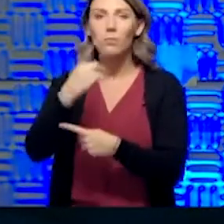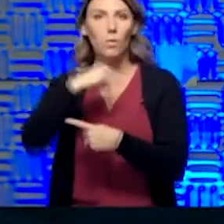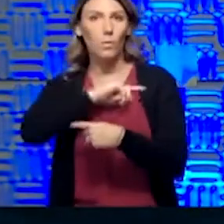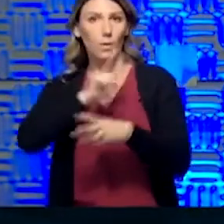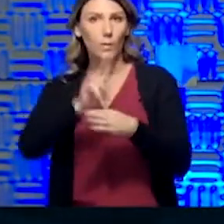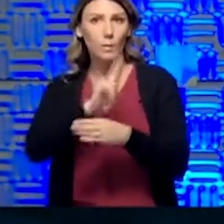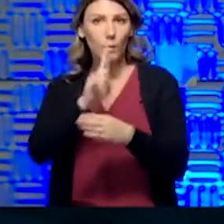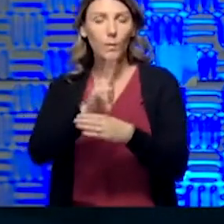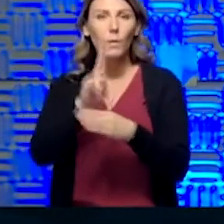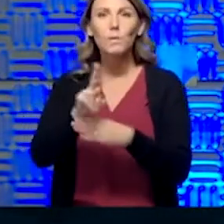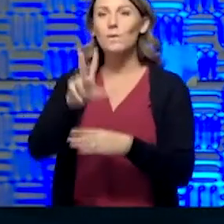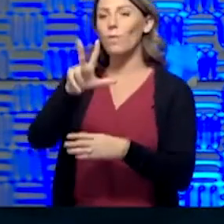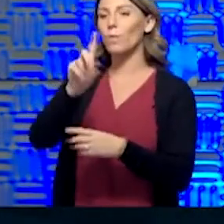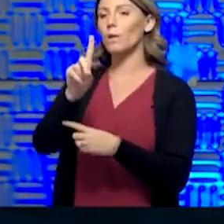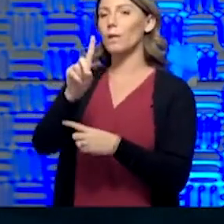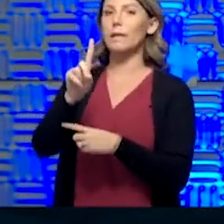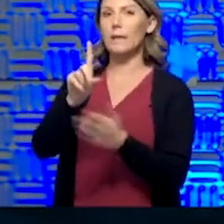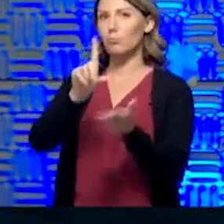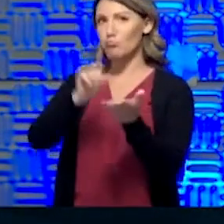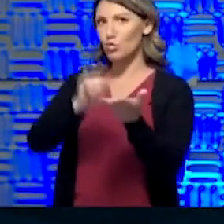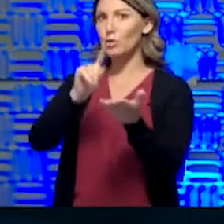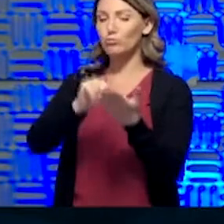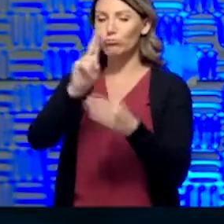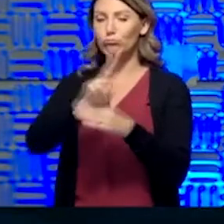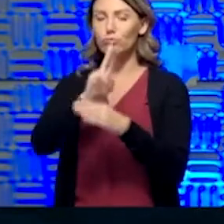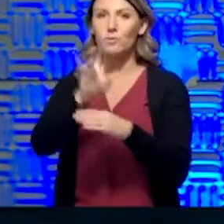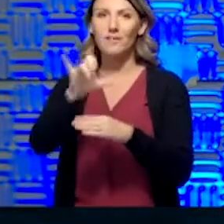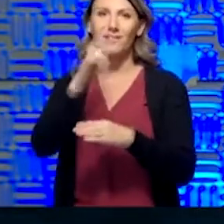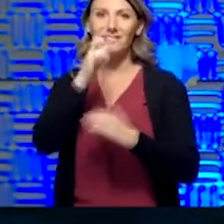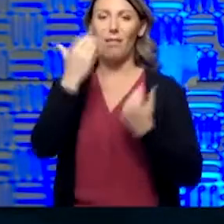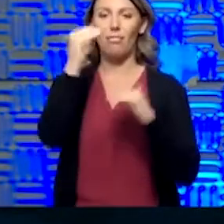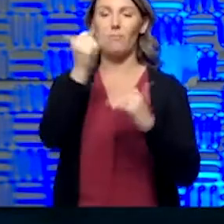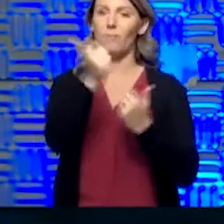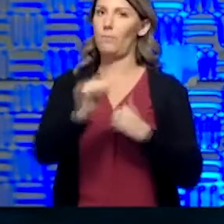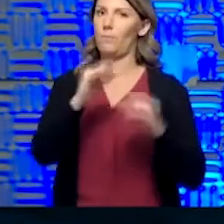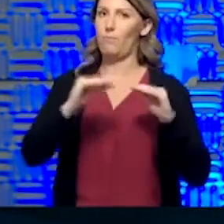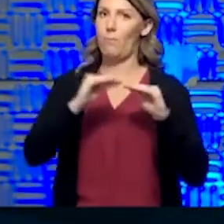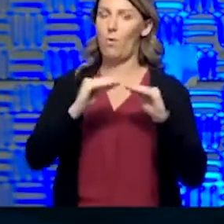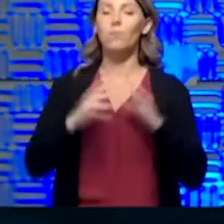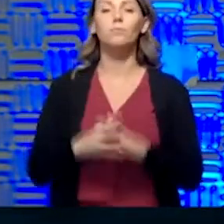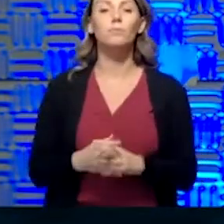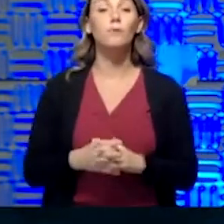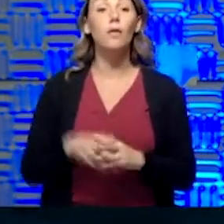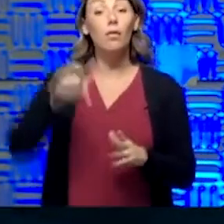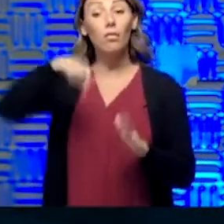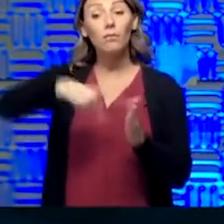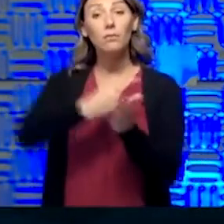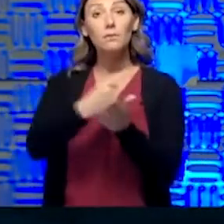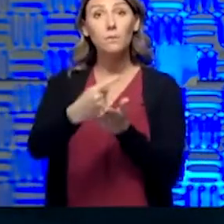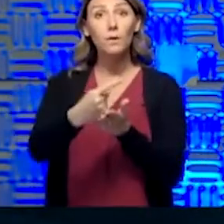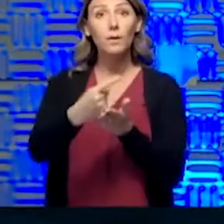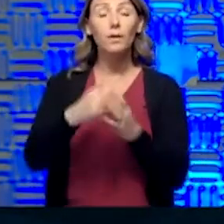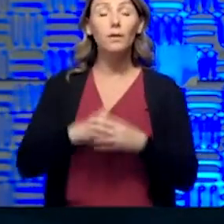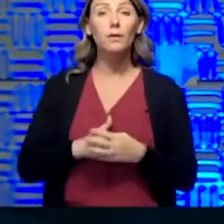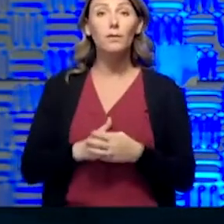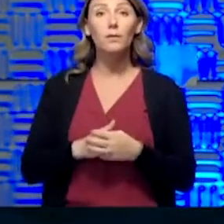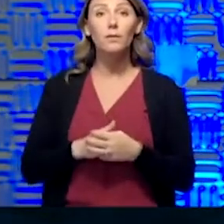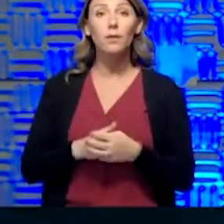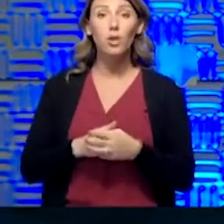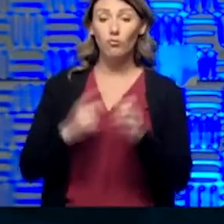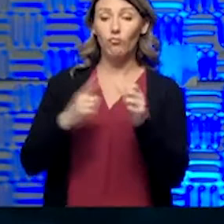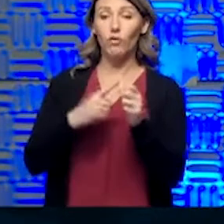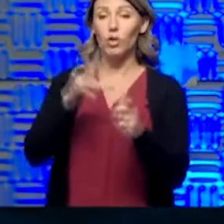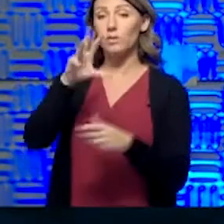their 3D printers to make swabs, so that's not a limiting factor. We just this week got the first 50,000